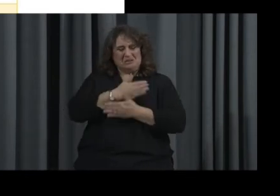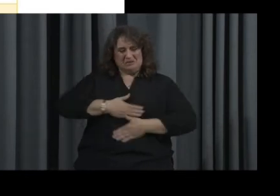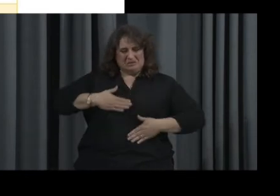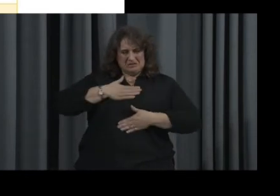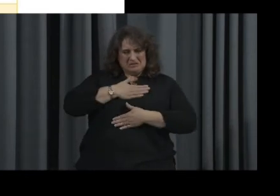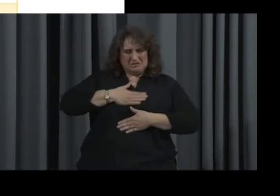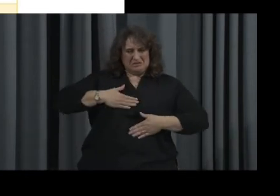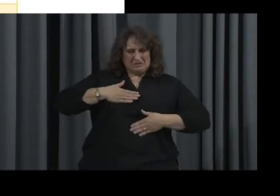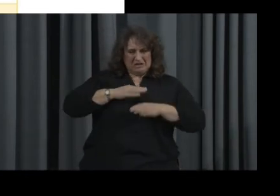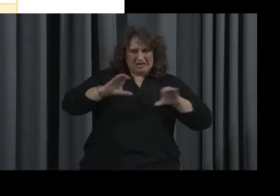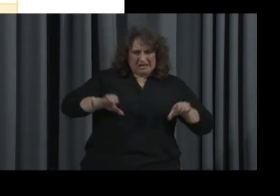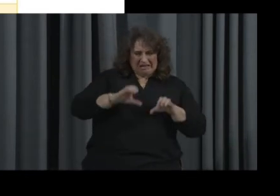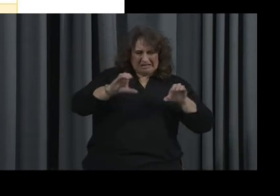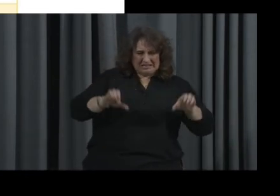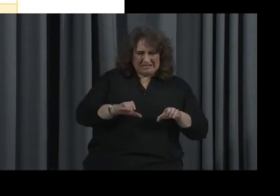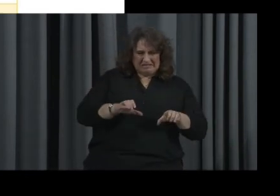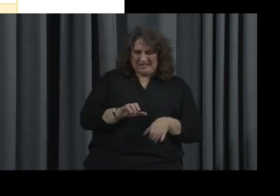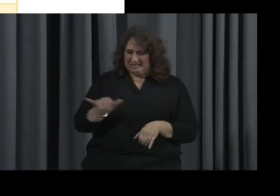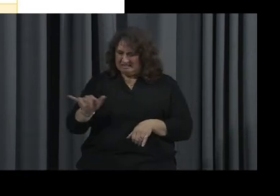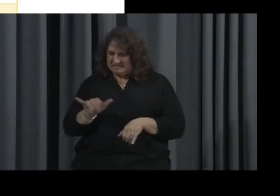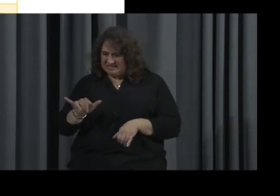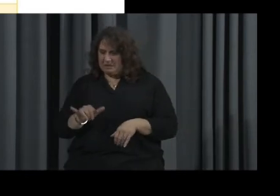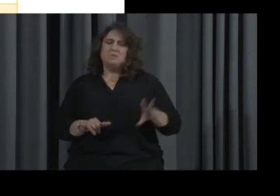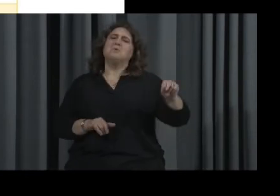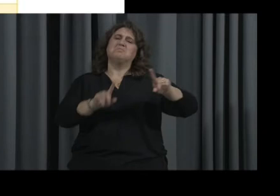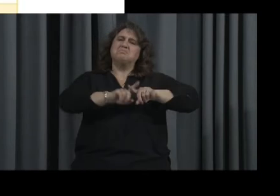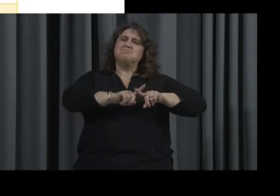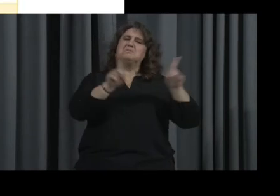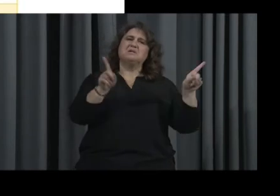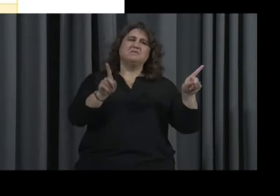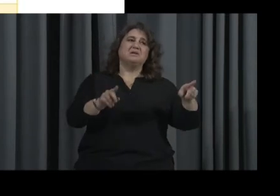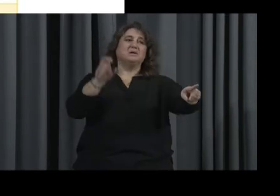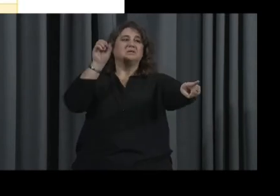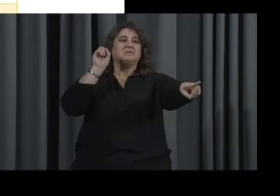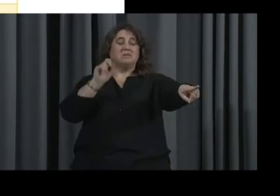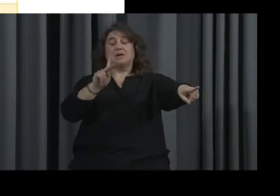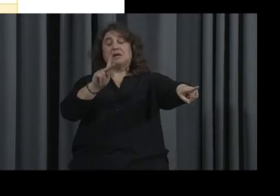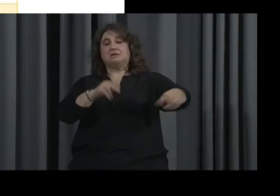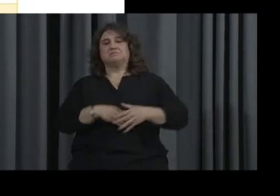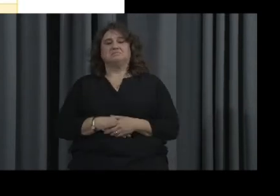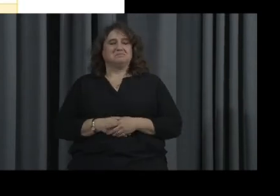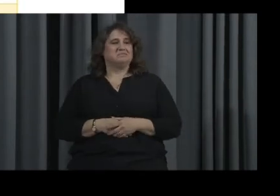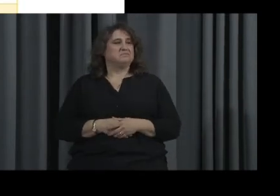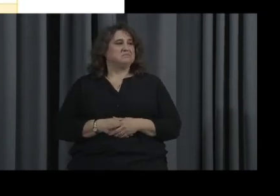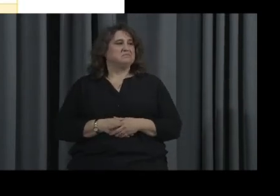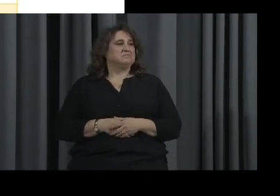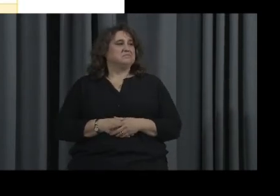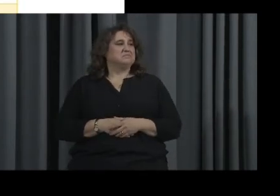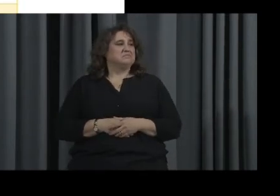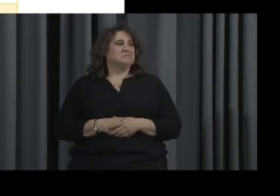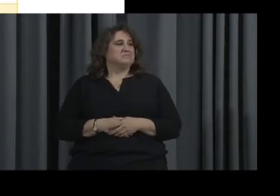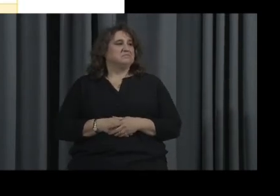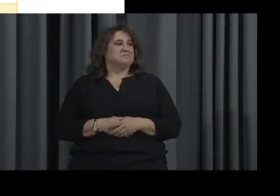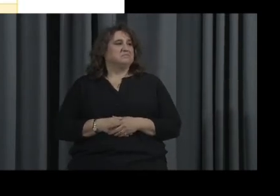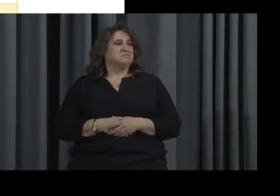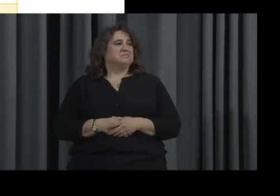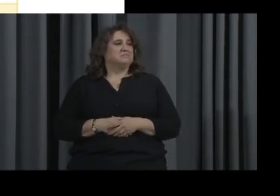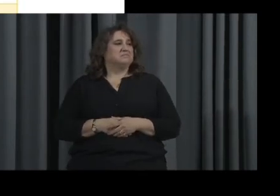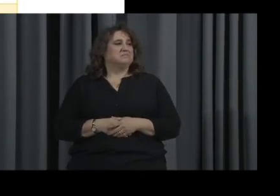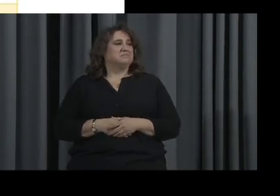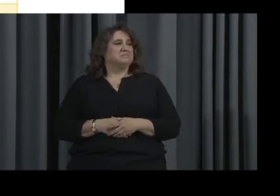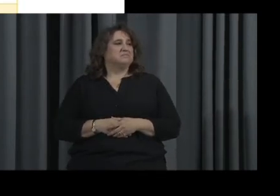I think that's something different. I got that one? Okay. Yeah. All right. Yay. All right. I have